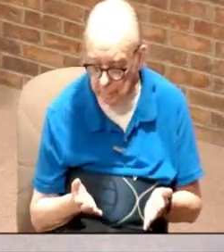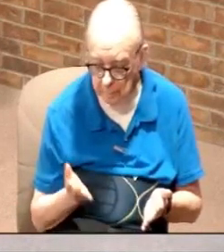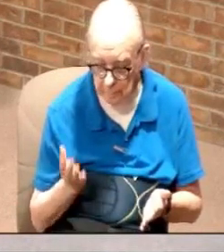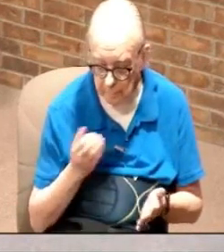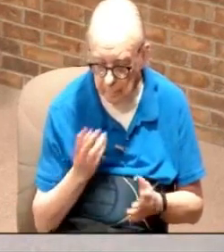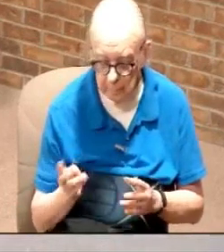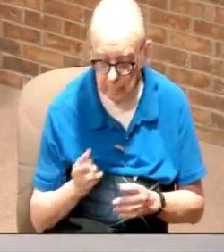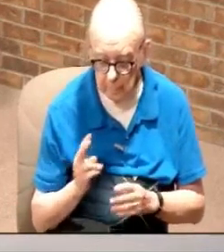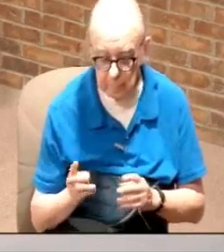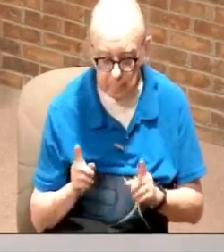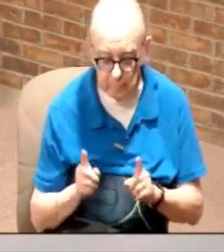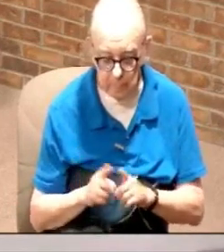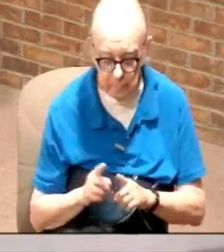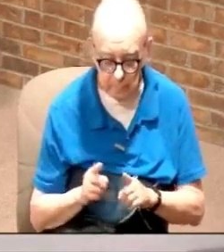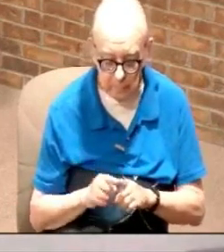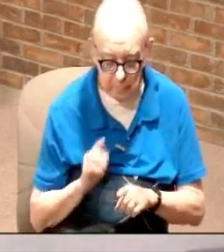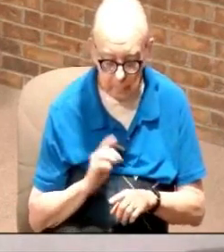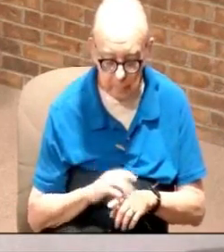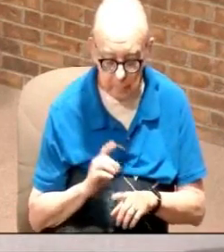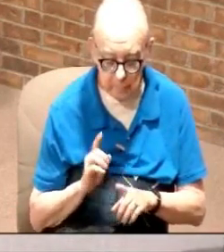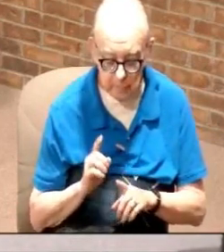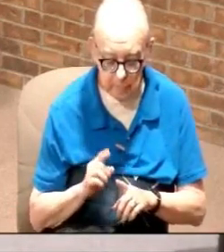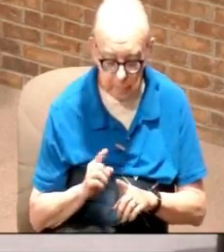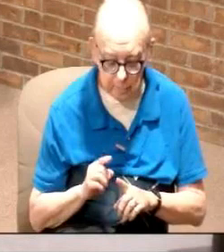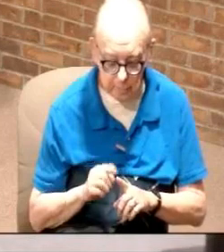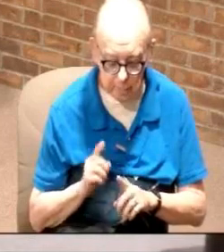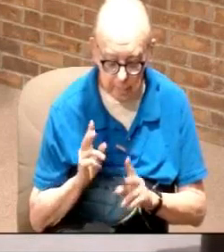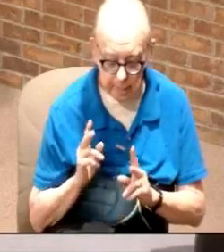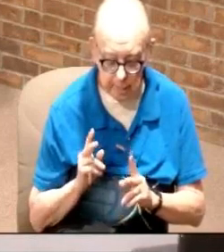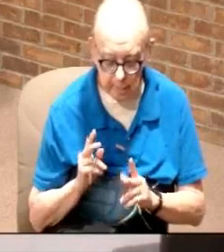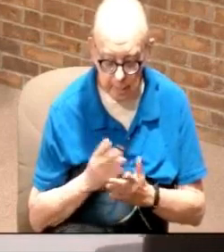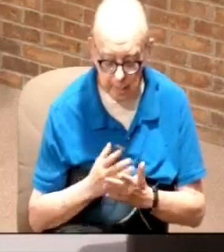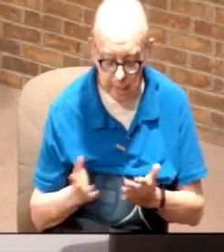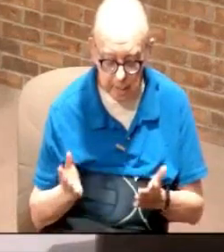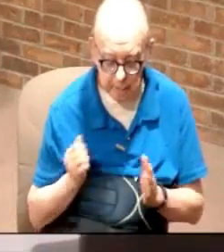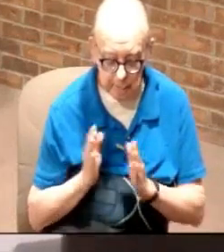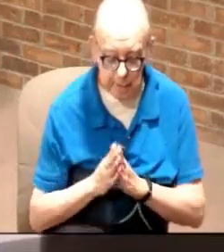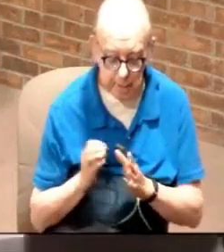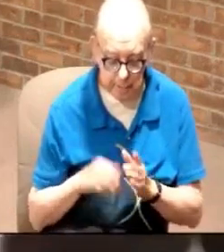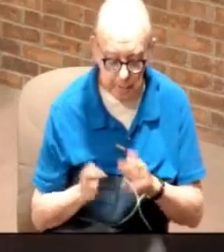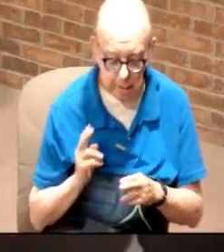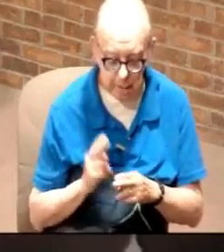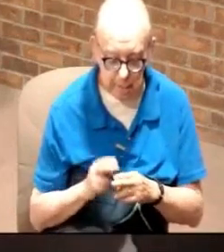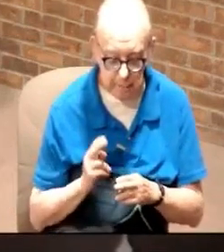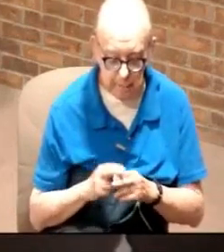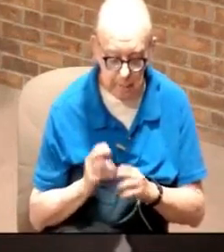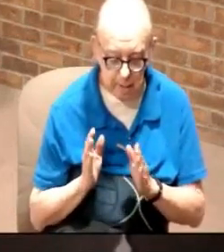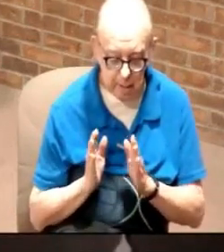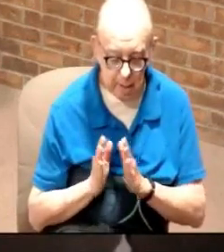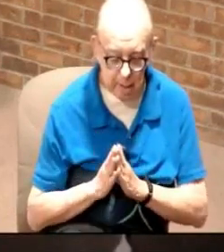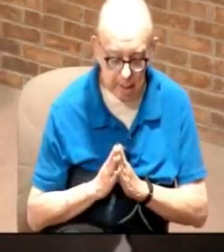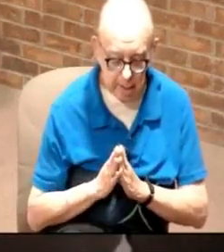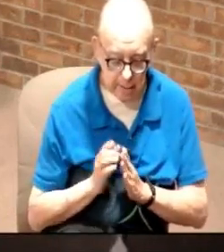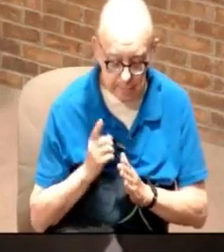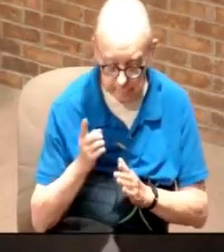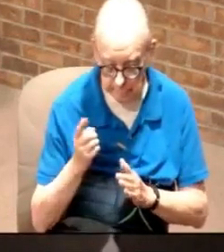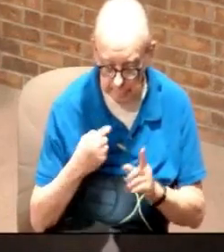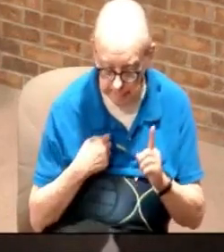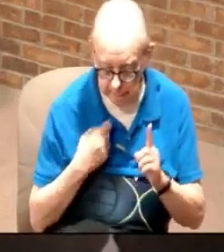any two of you will agree is touching any one thing and if you'll pray in my name and ask he says it will be done